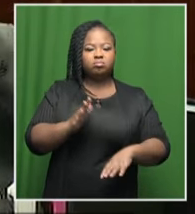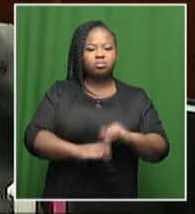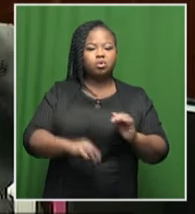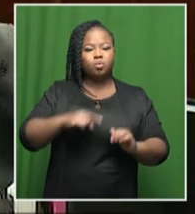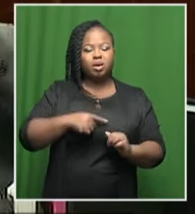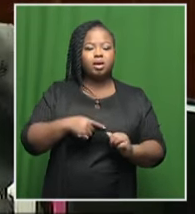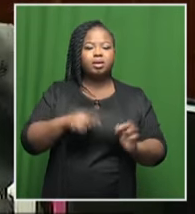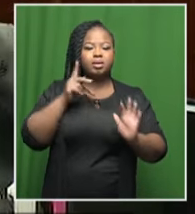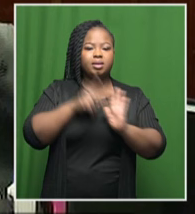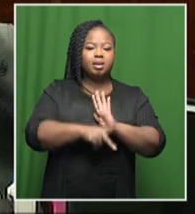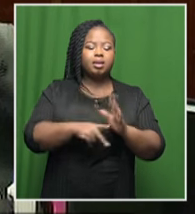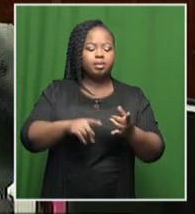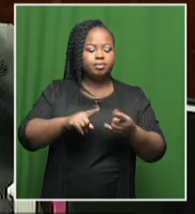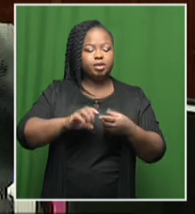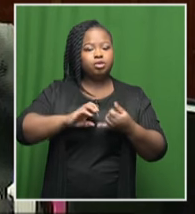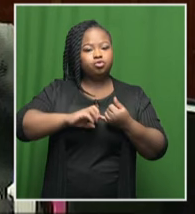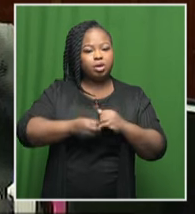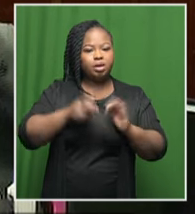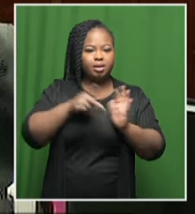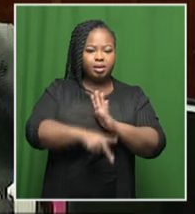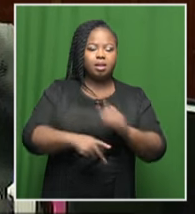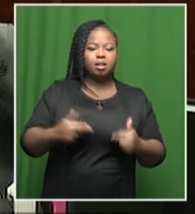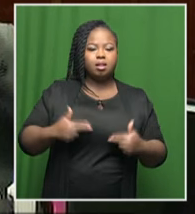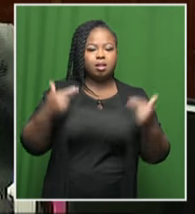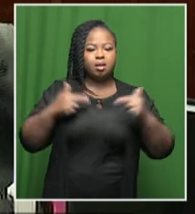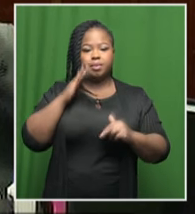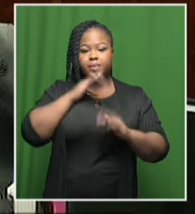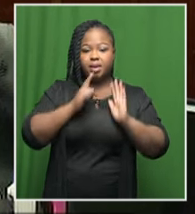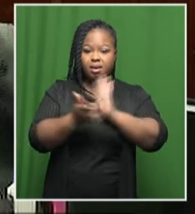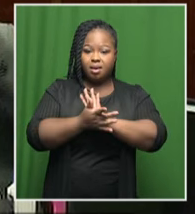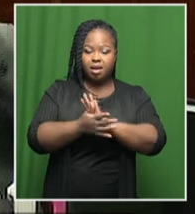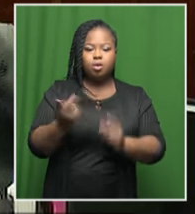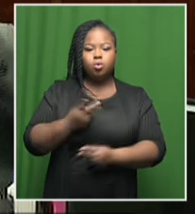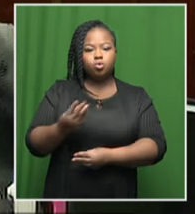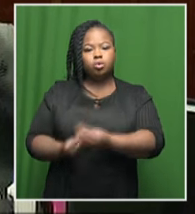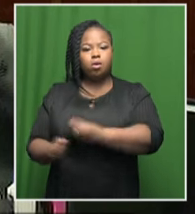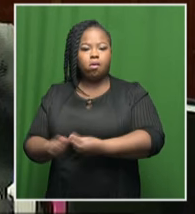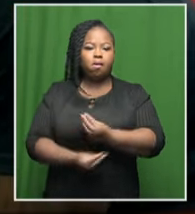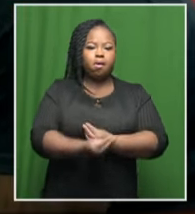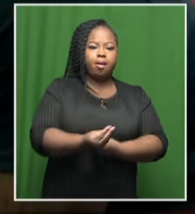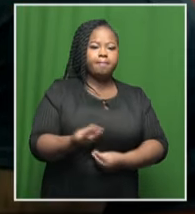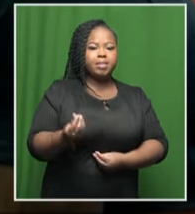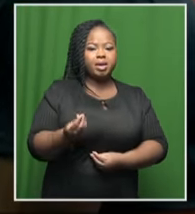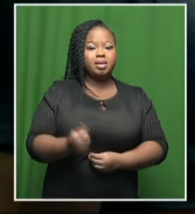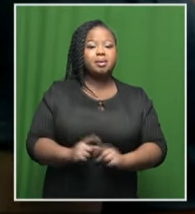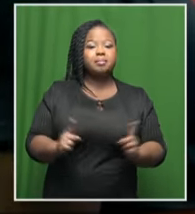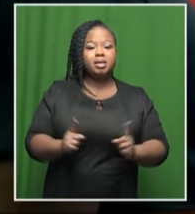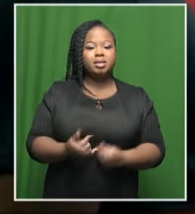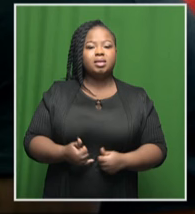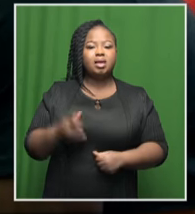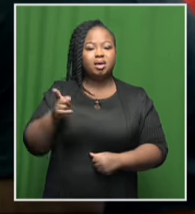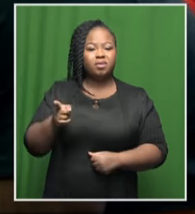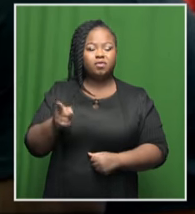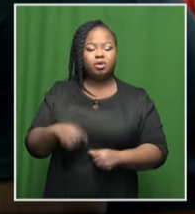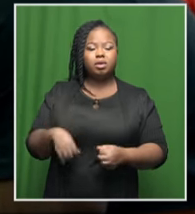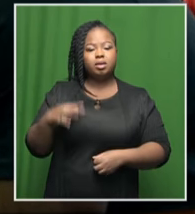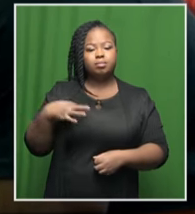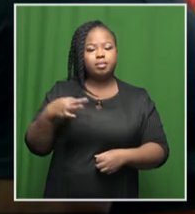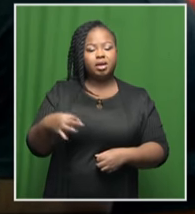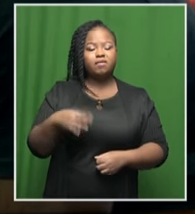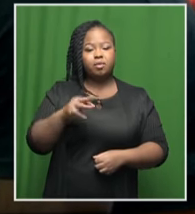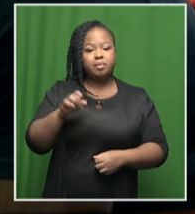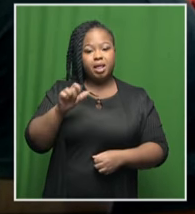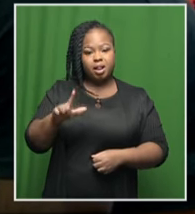of murder, attempted murder, illegal possession of firearms and money laundering. Meanwhile, defense in the bail hearing of five of the